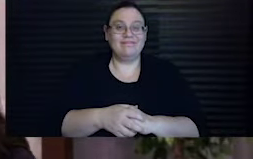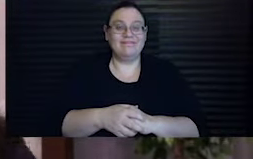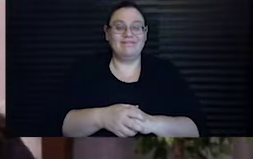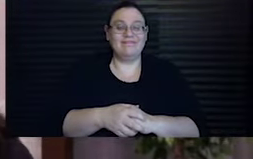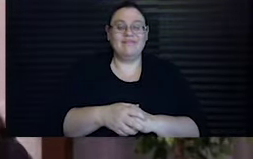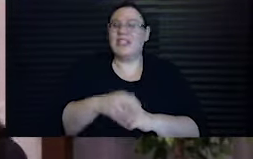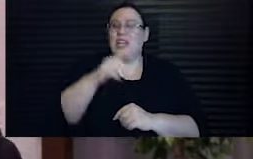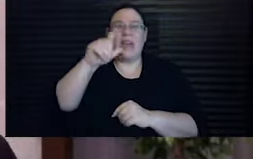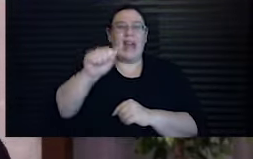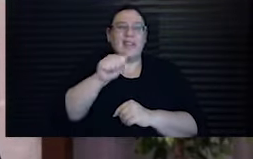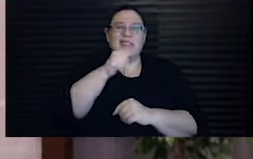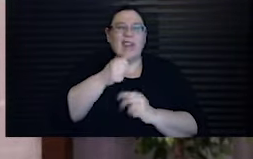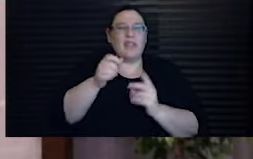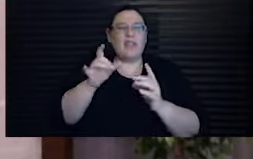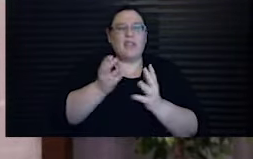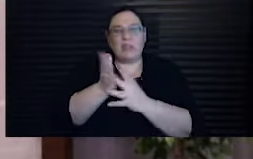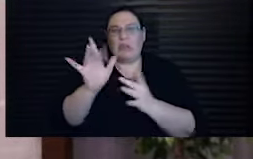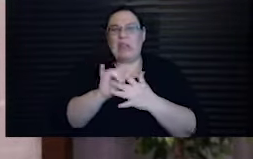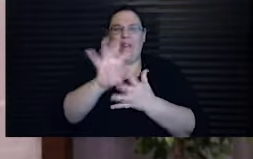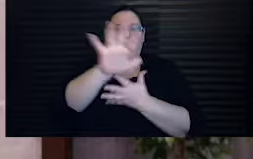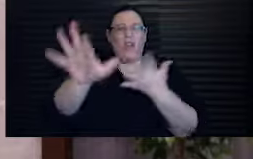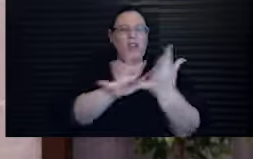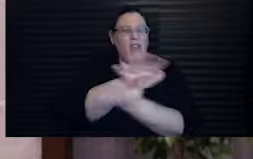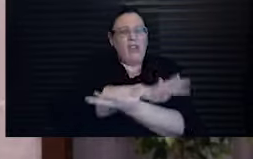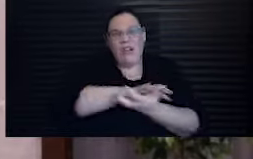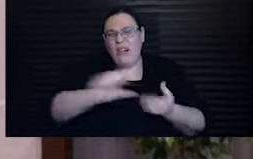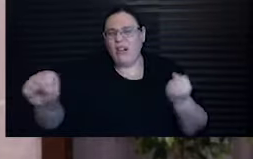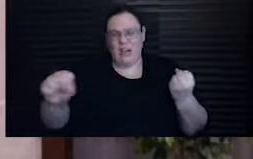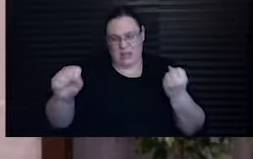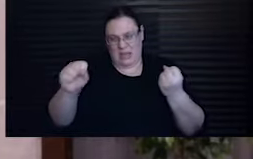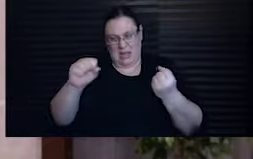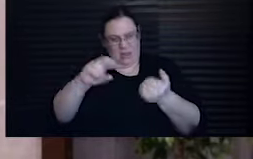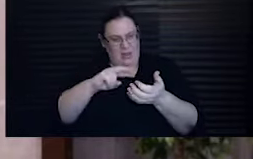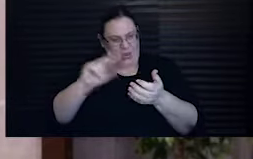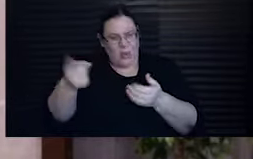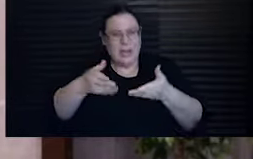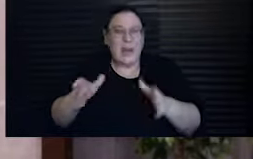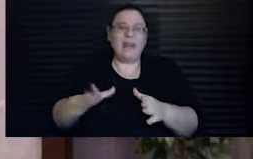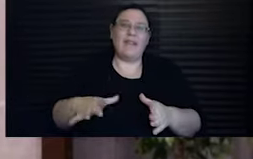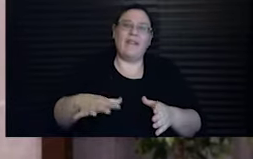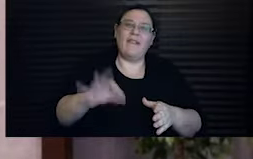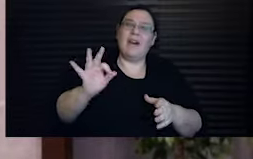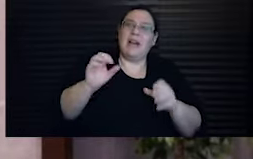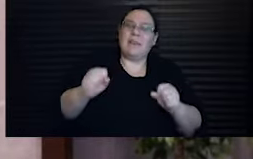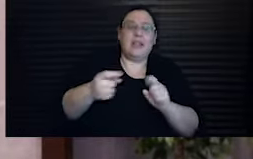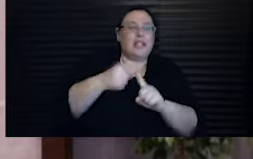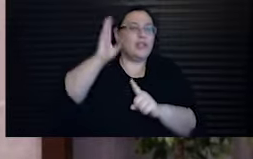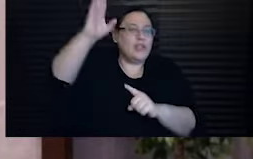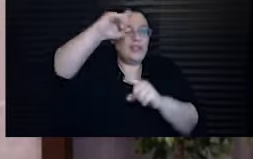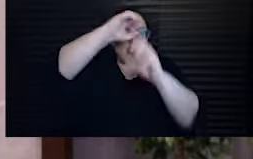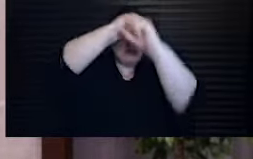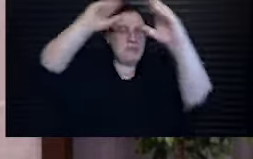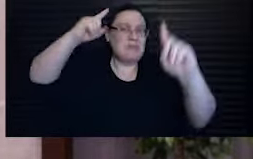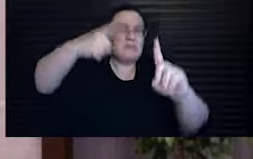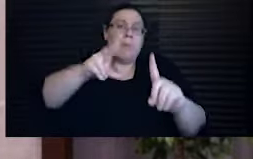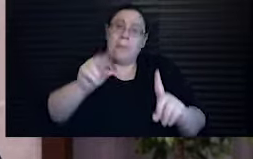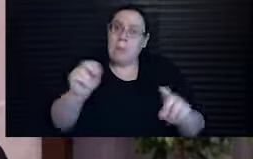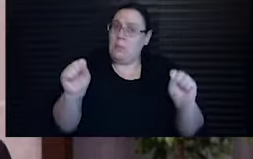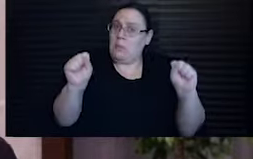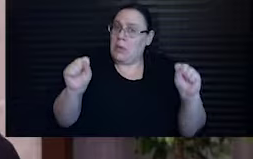have to suffer the indignities of the Shoah in order to find meaning in the practice of future orienting. It is a